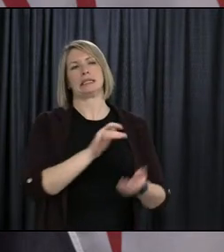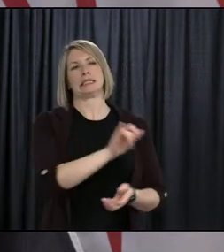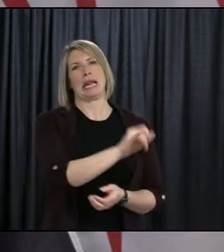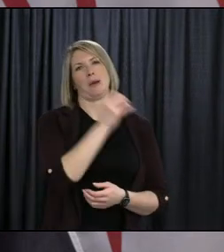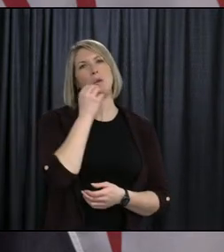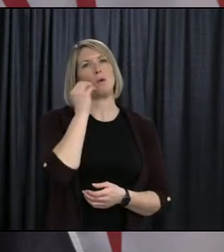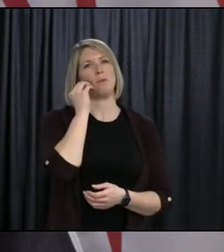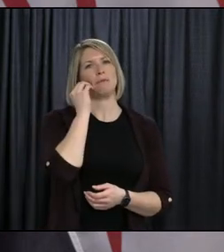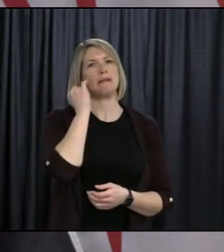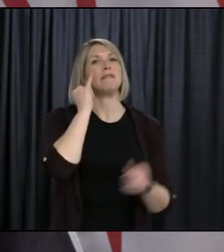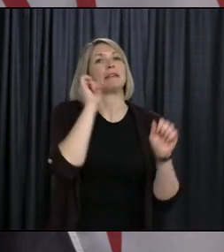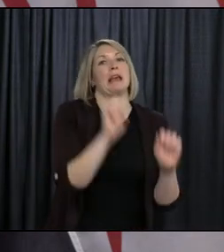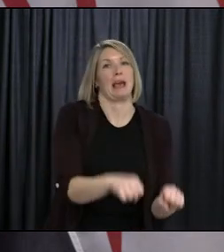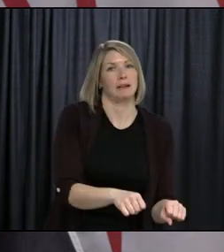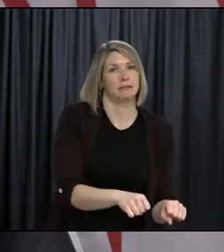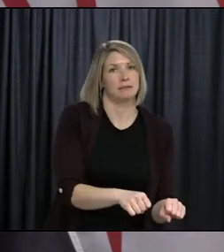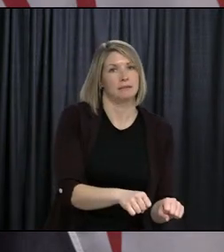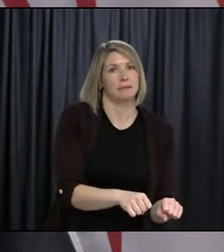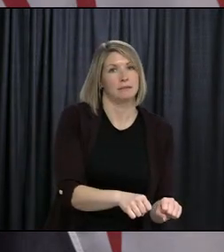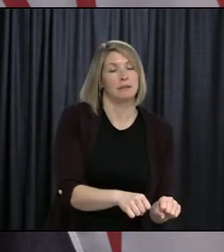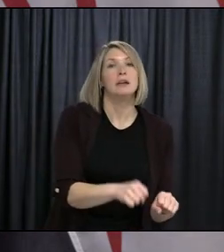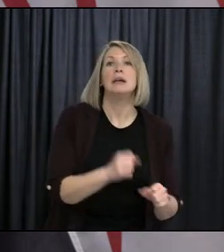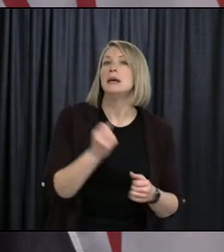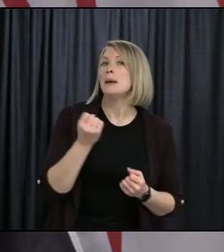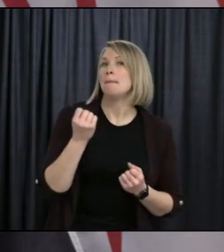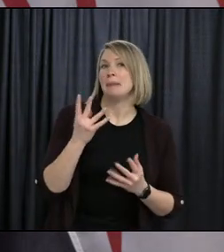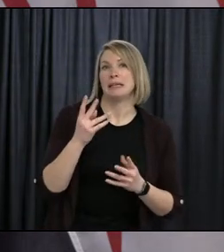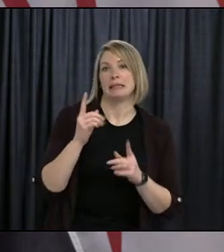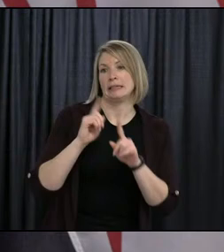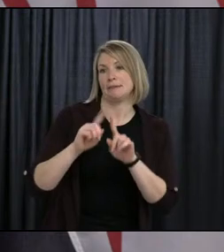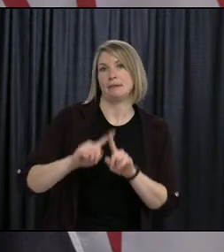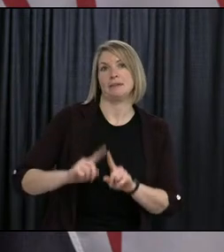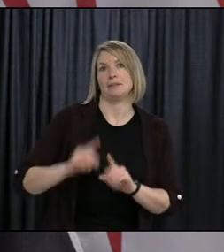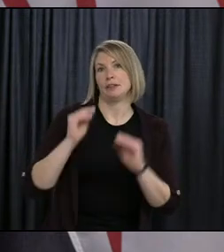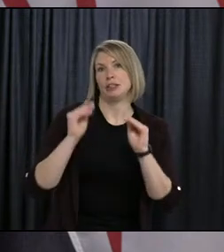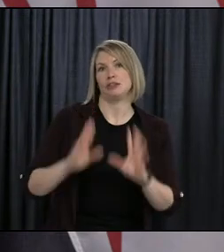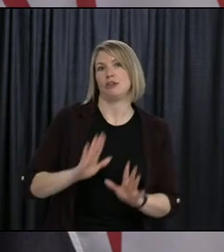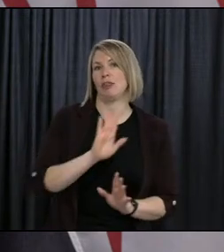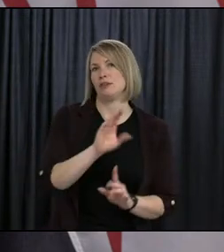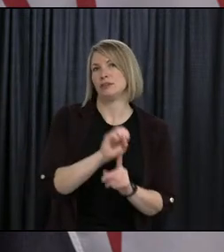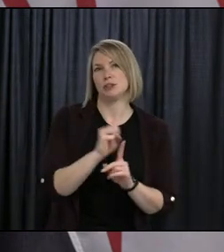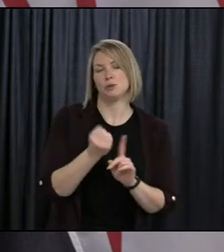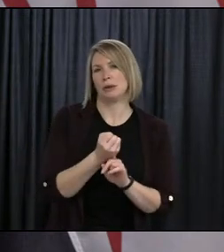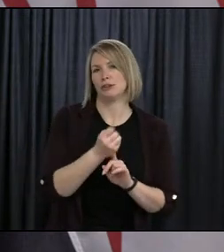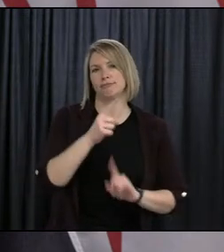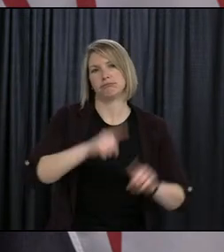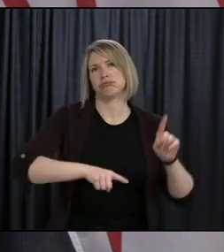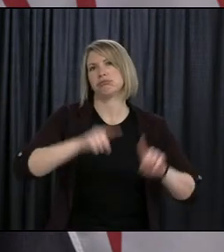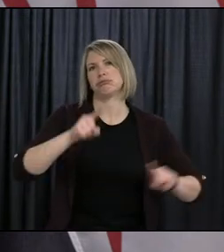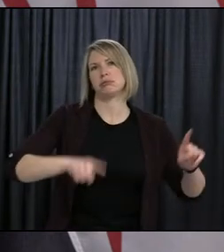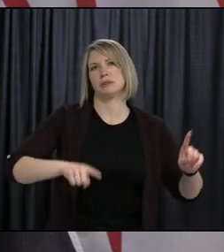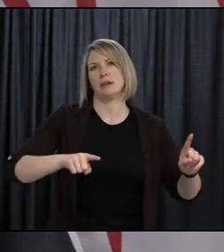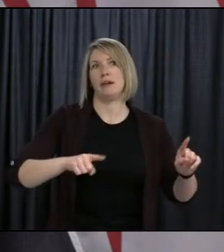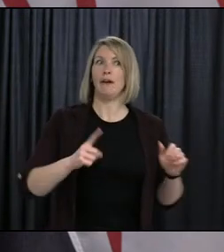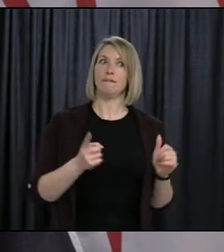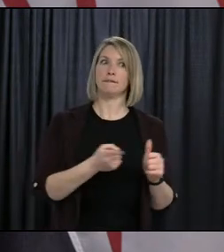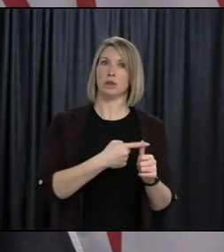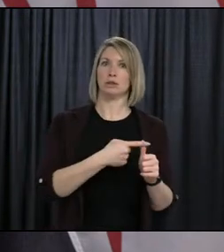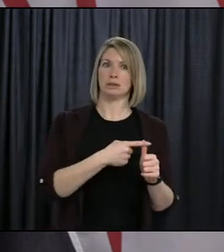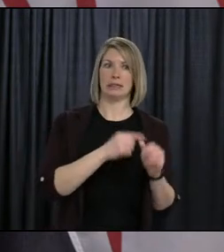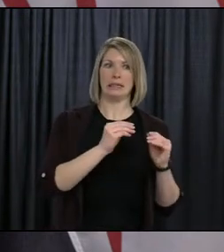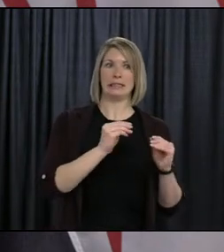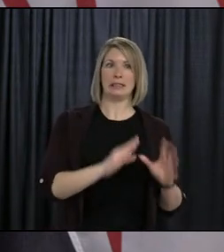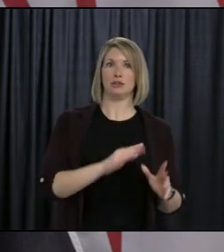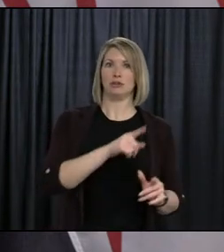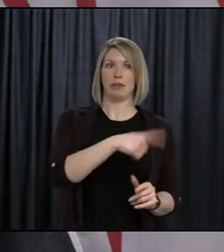from home if they could. Now, there's a number of different provisions there. You had to have, you know, you had to have the ability to work from home. Now, they